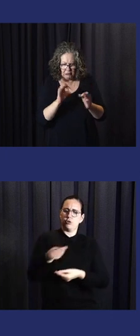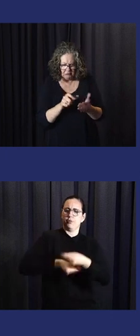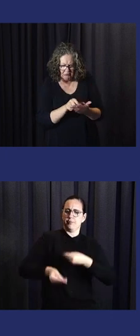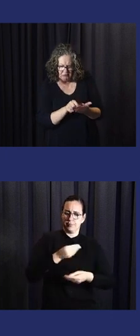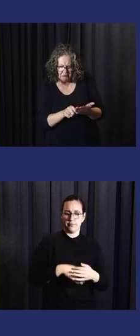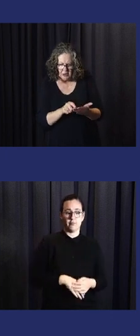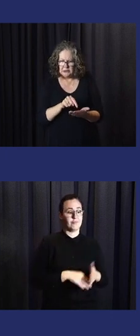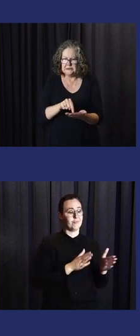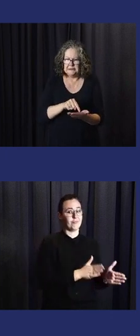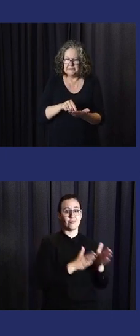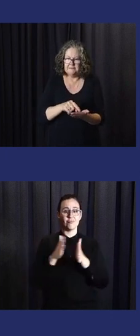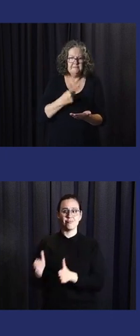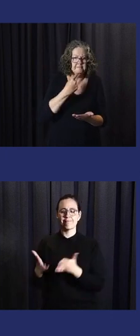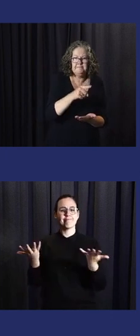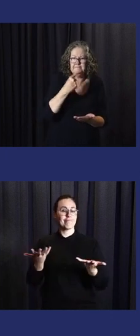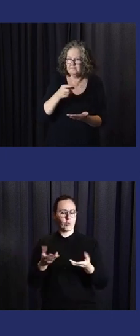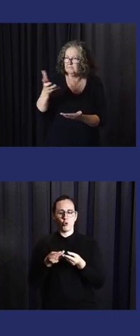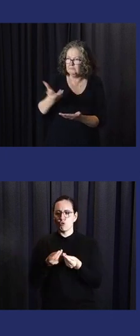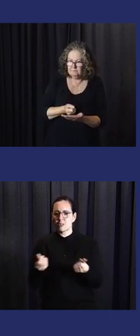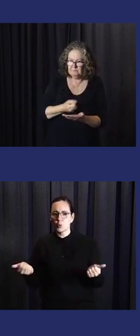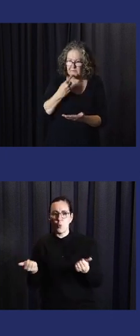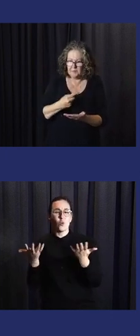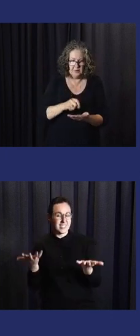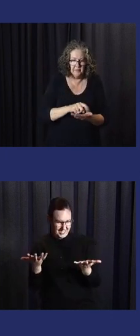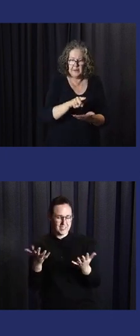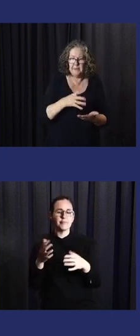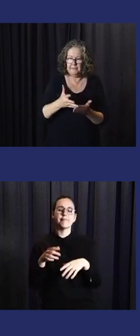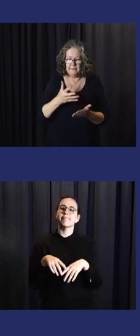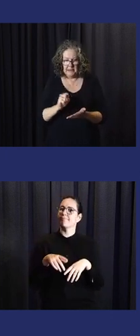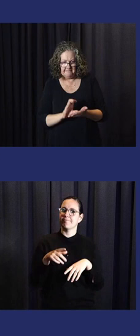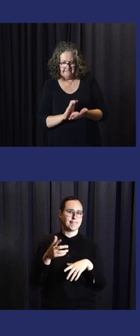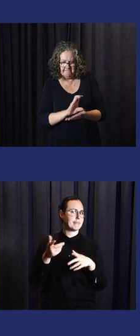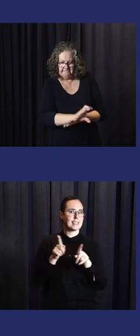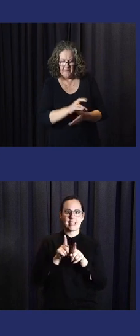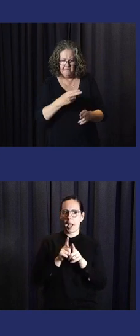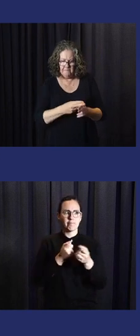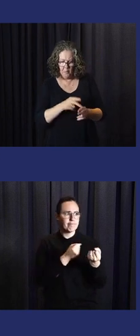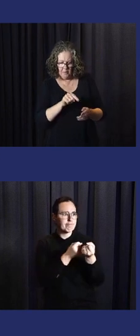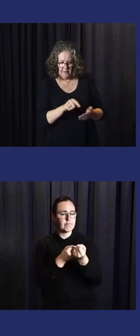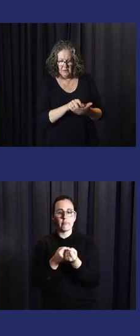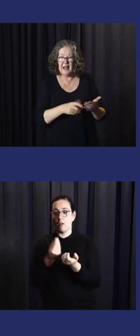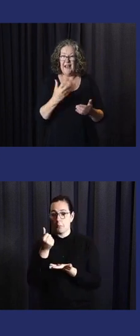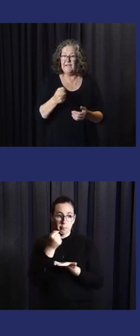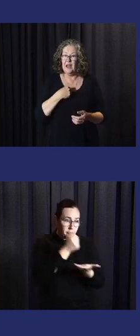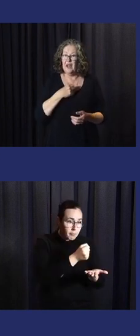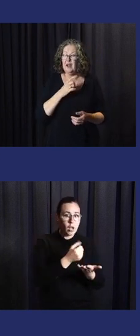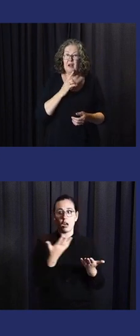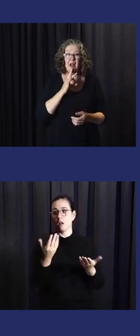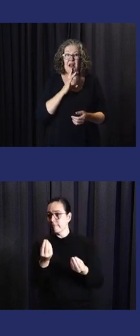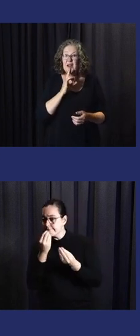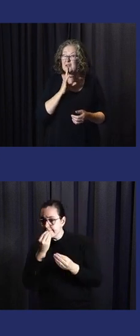without resources. To get women simple handsets that they can receive information and convey information